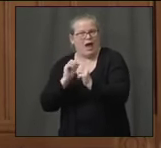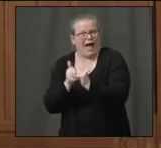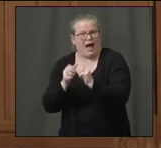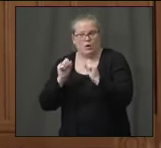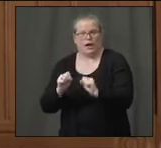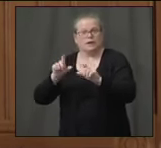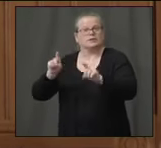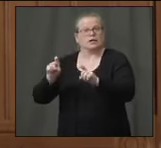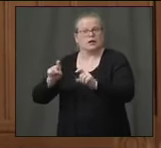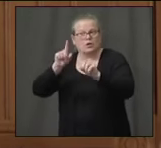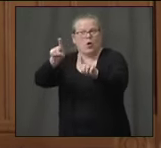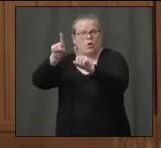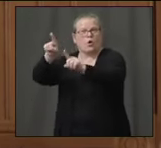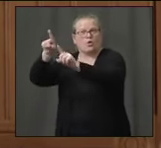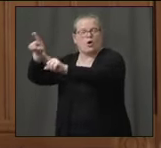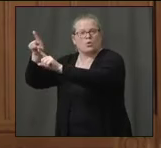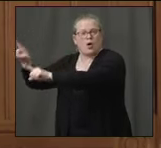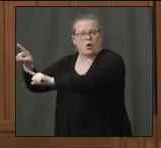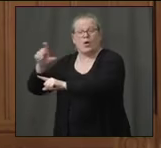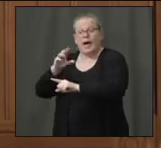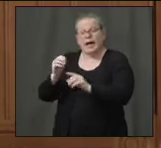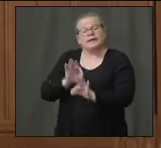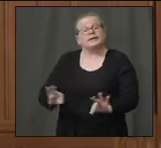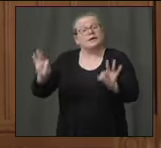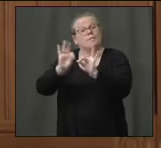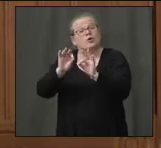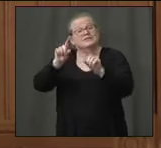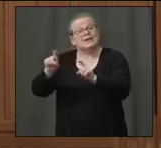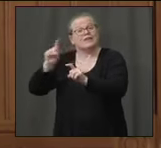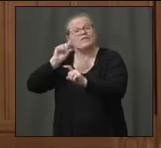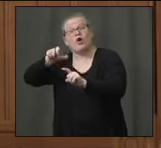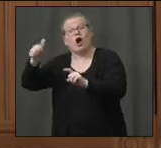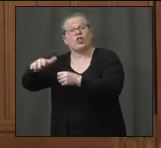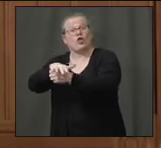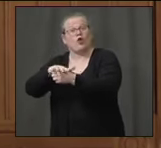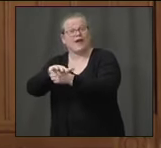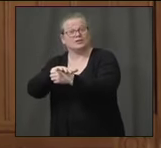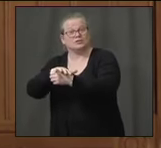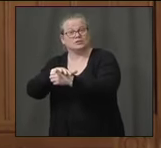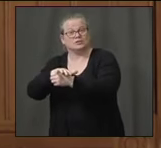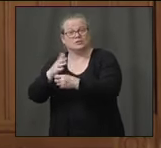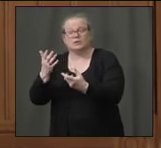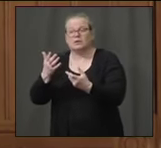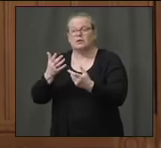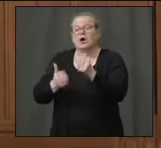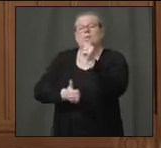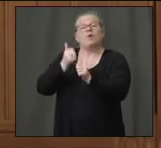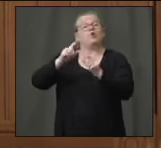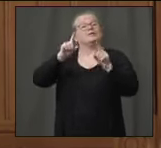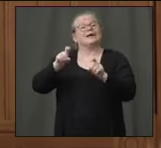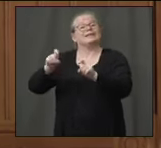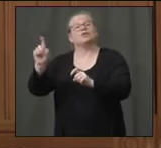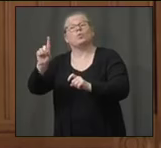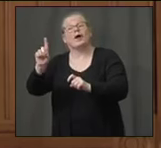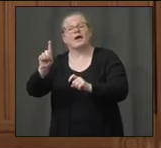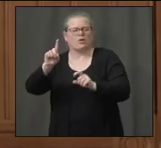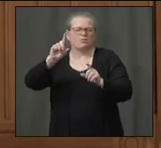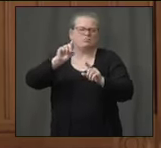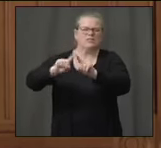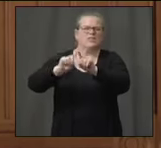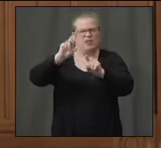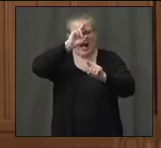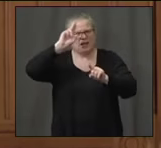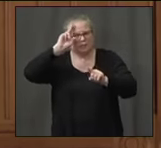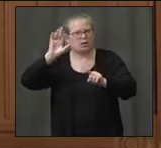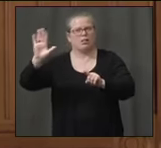And it's important that we bring these tests to other locations. mean, today they're sitting principally in all the hospital campuses. But I have to commend again the governor